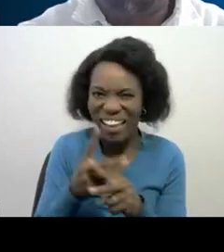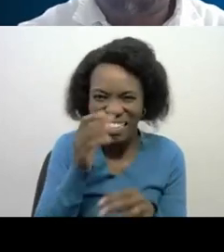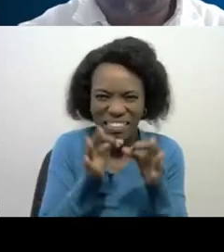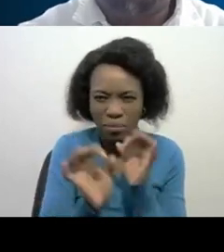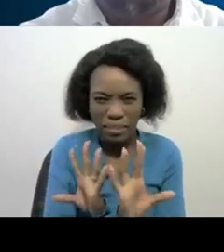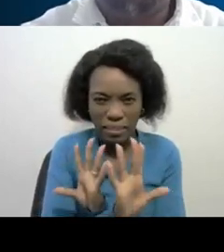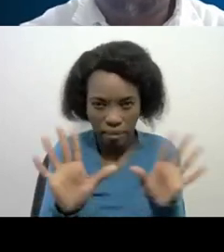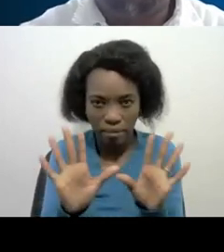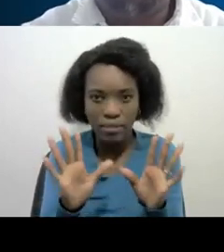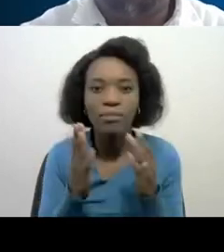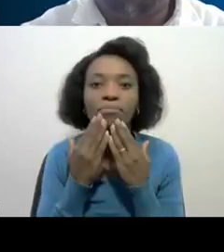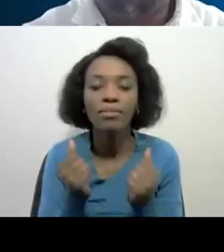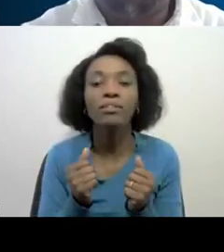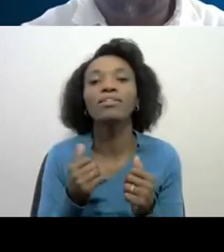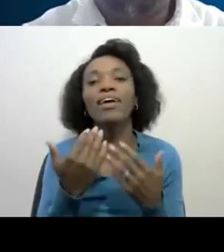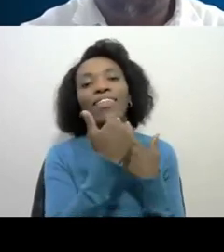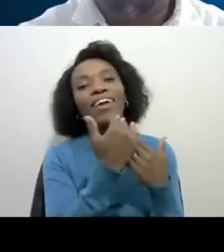Thank you very much, am Program Director.